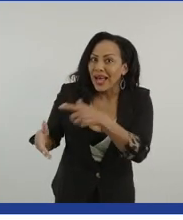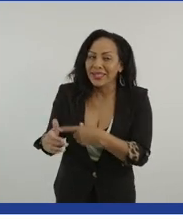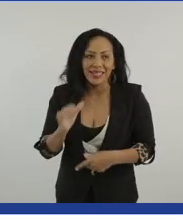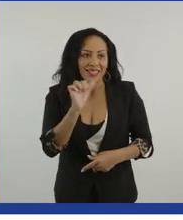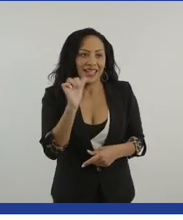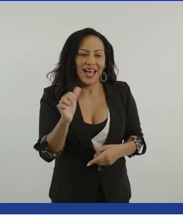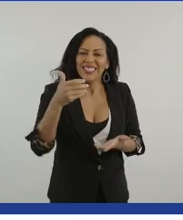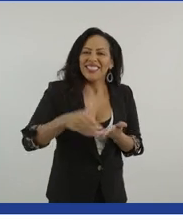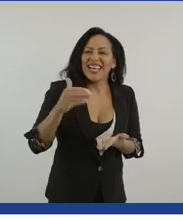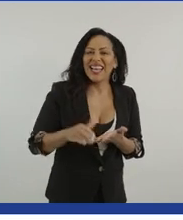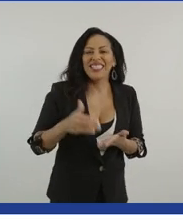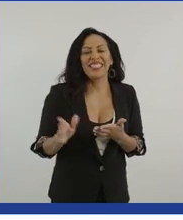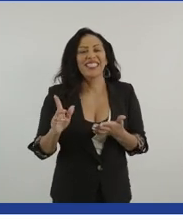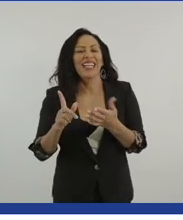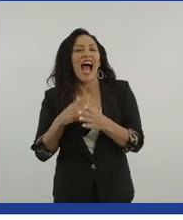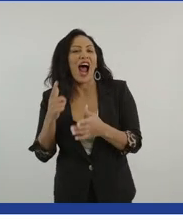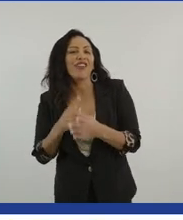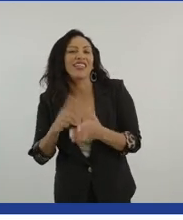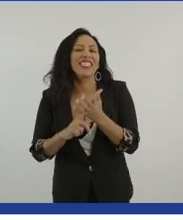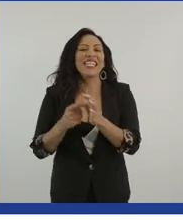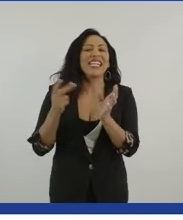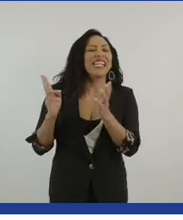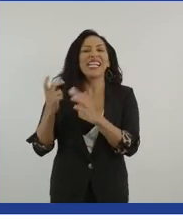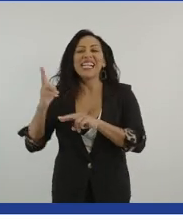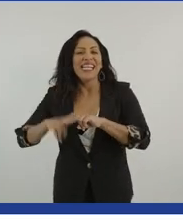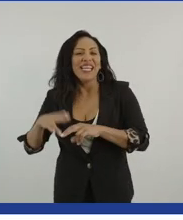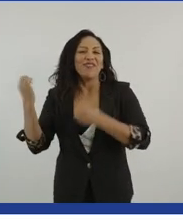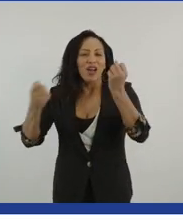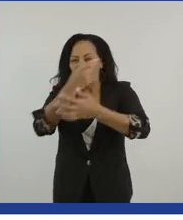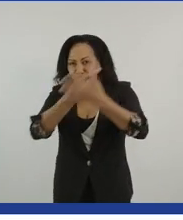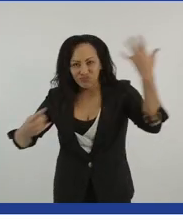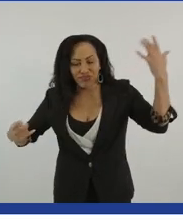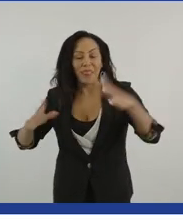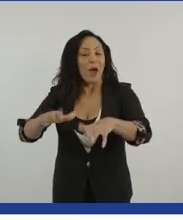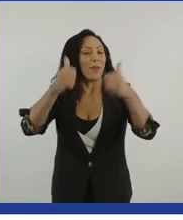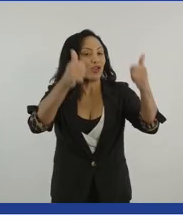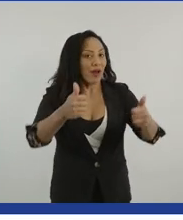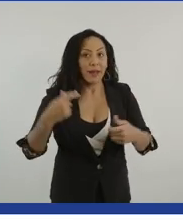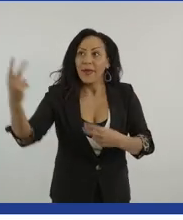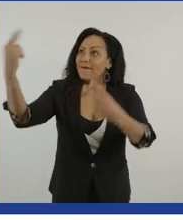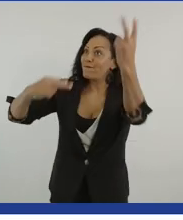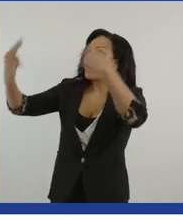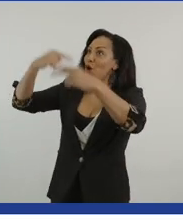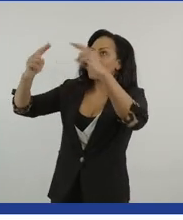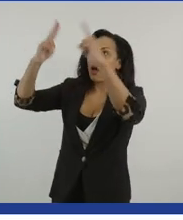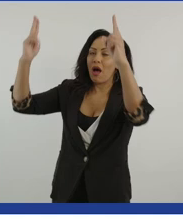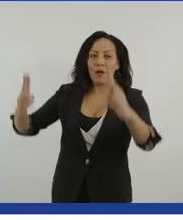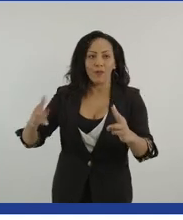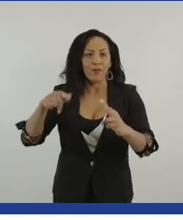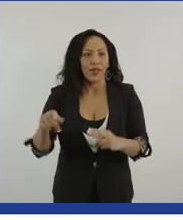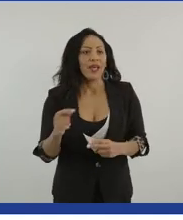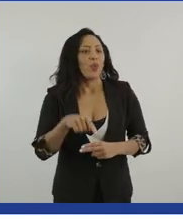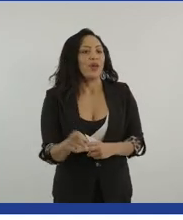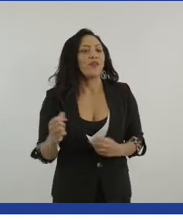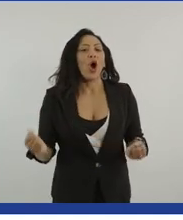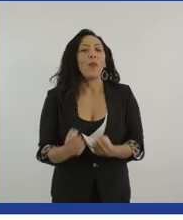Leafs and Arias. That would be great. And for the viewers at home, here's a powered wheelchair and scooter demo